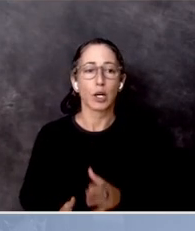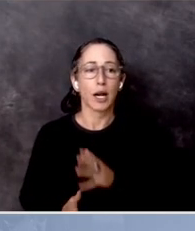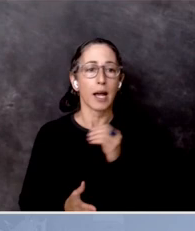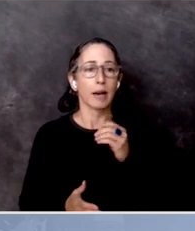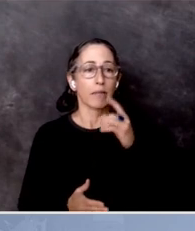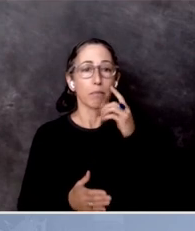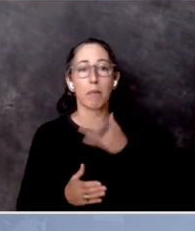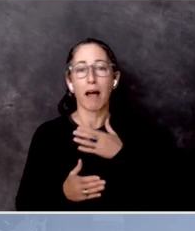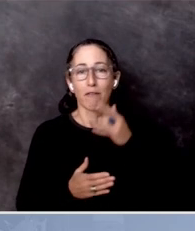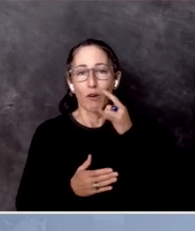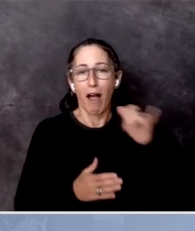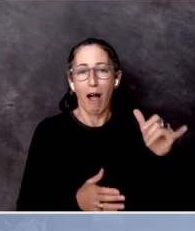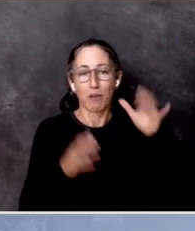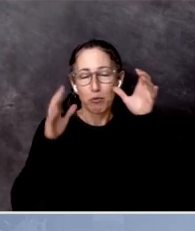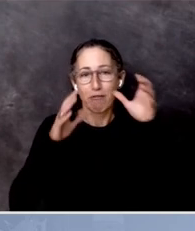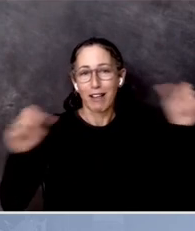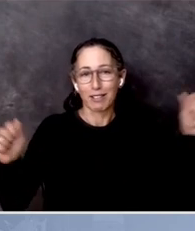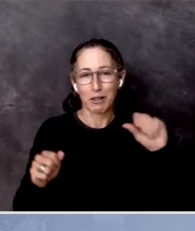President Obama.